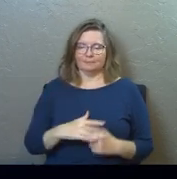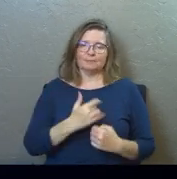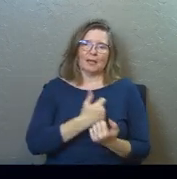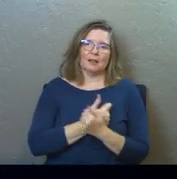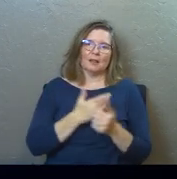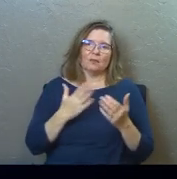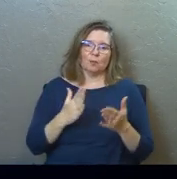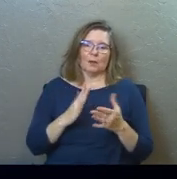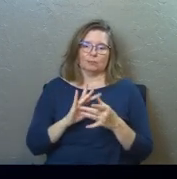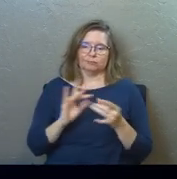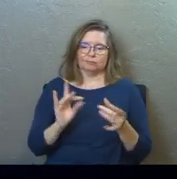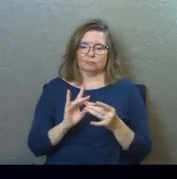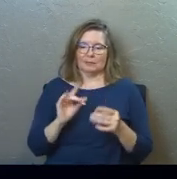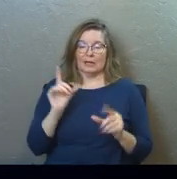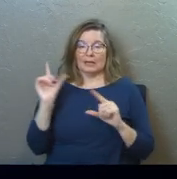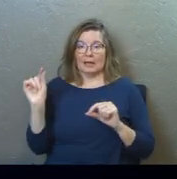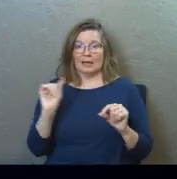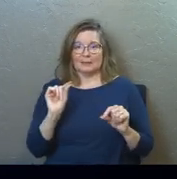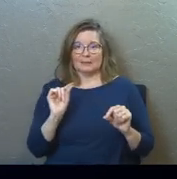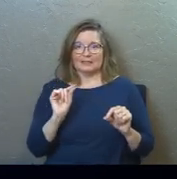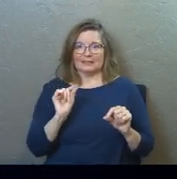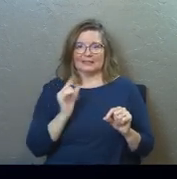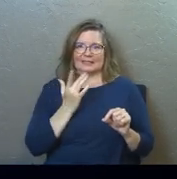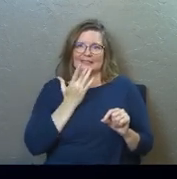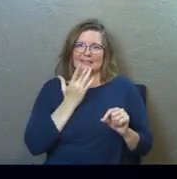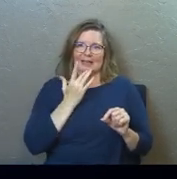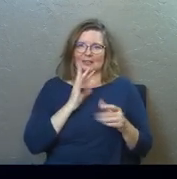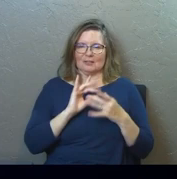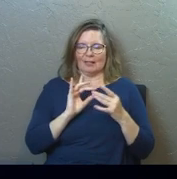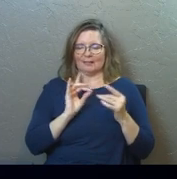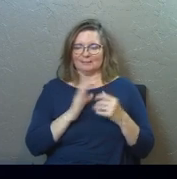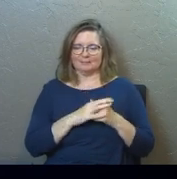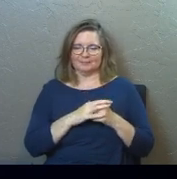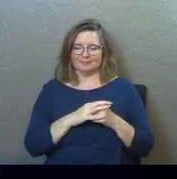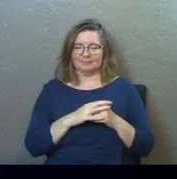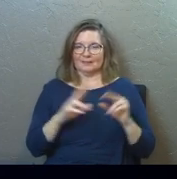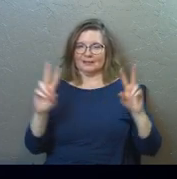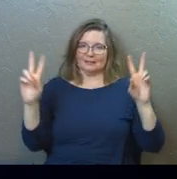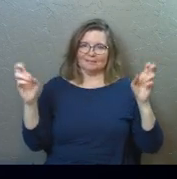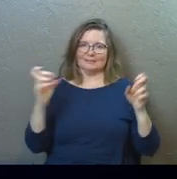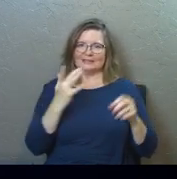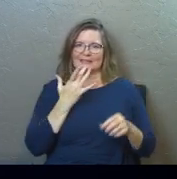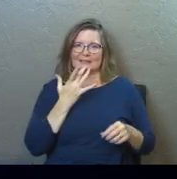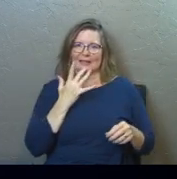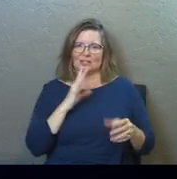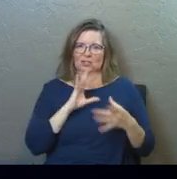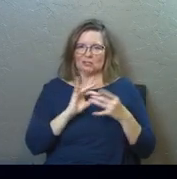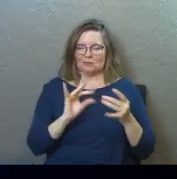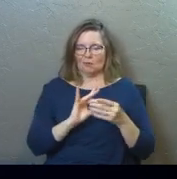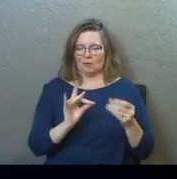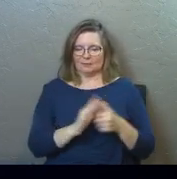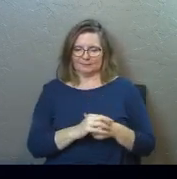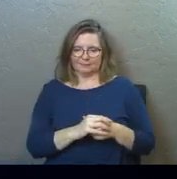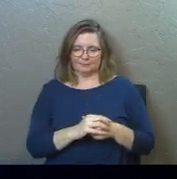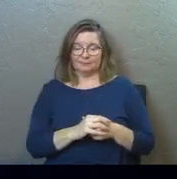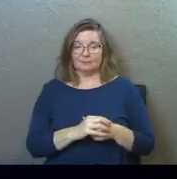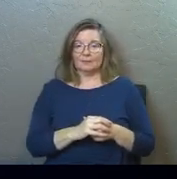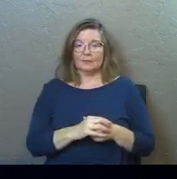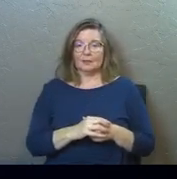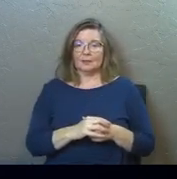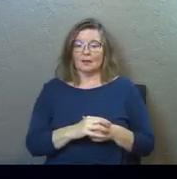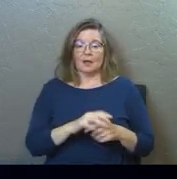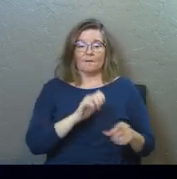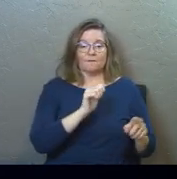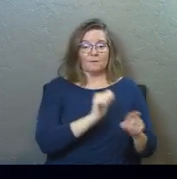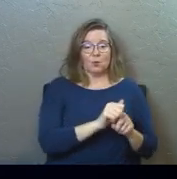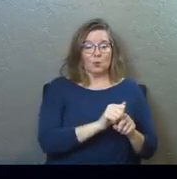I love the way this puts it, gossip is tasty talk, the title of the sermon today is tasty talk, the mouths of